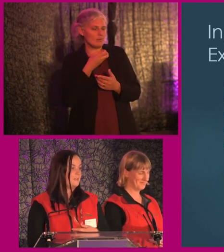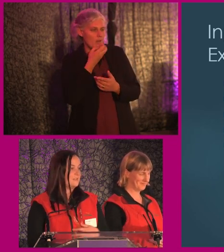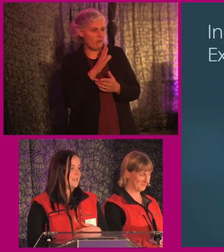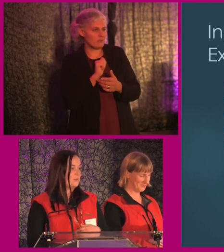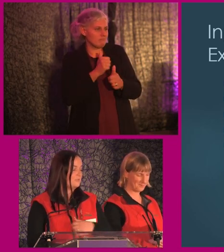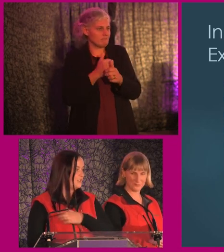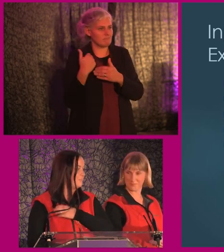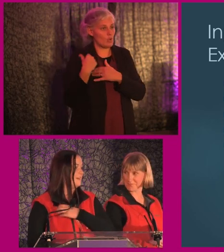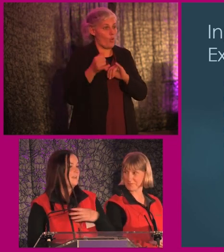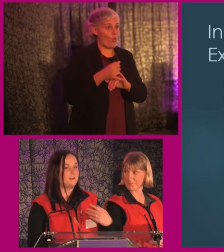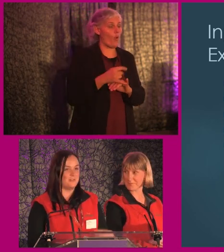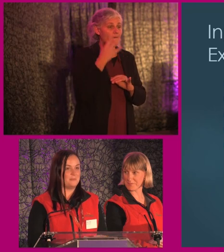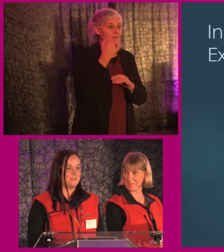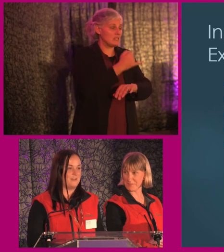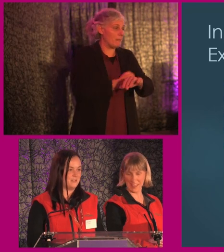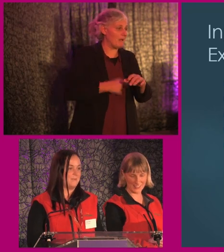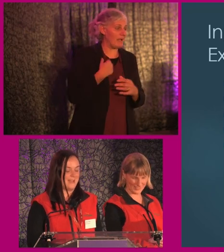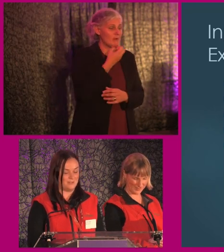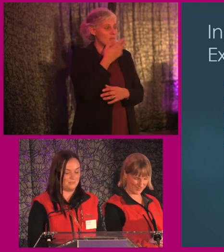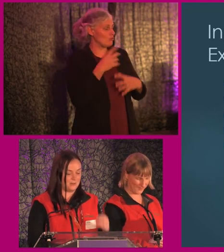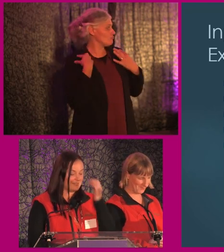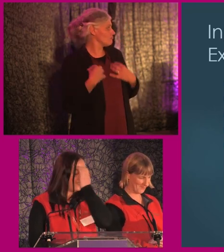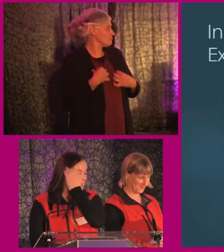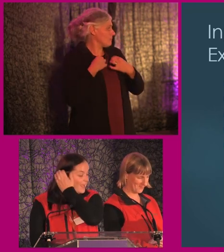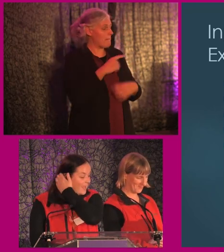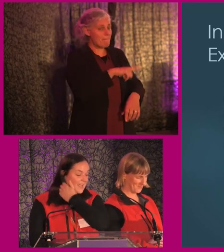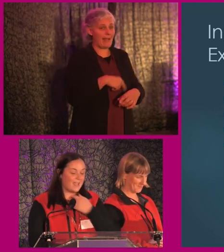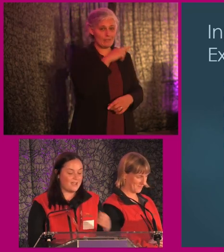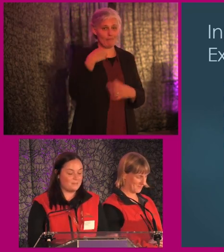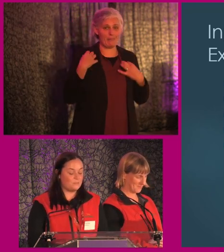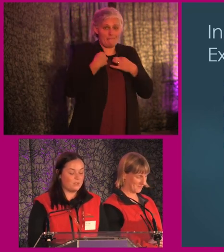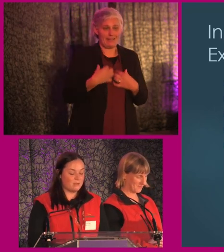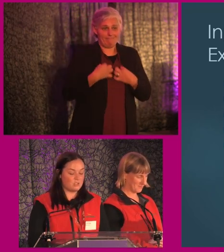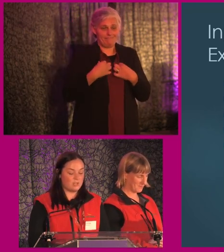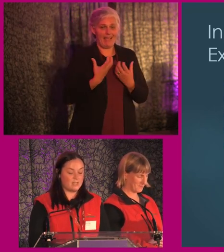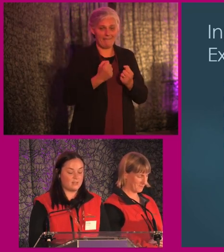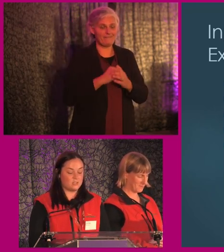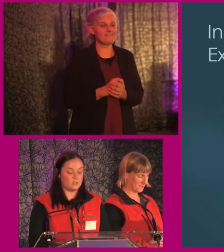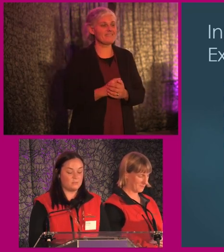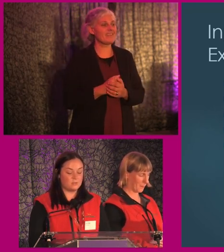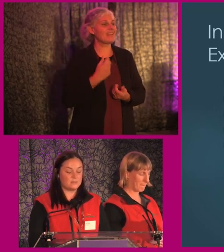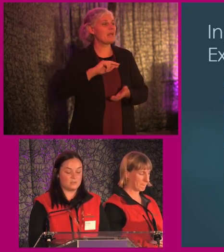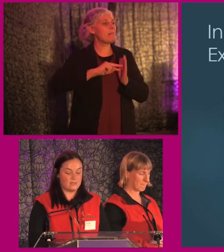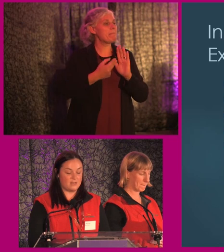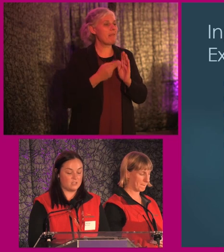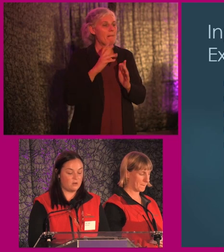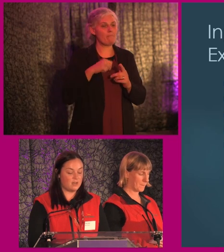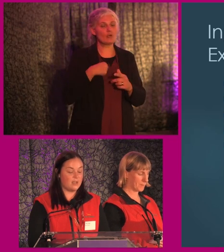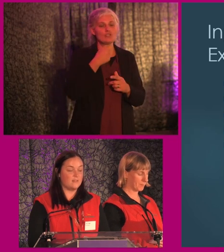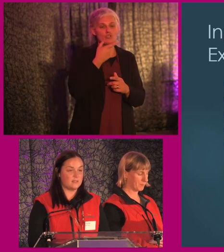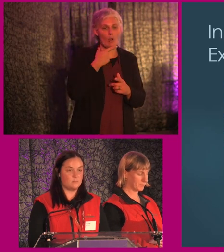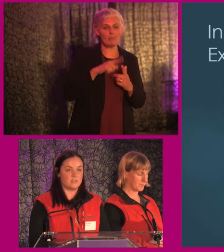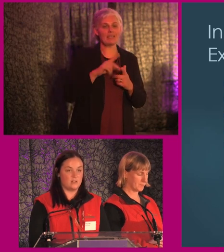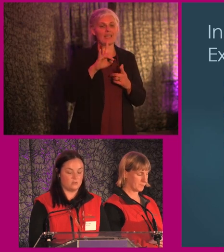and for those who are visually impaired, they are lovely, beautiful red and black uniforms. We arranged training then with Dublin Bus and Bus Aeron HR